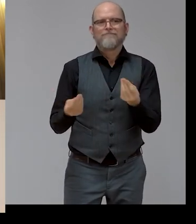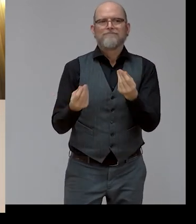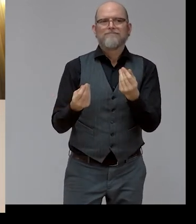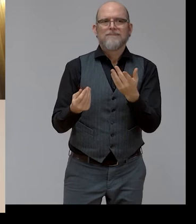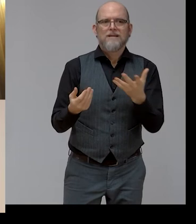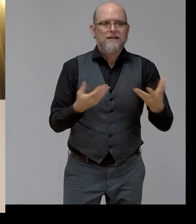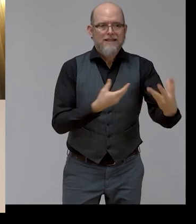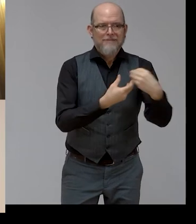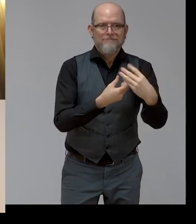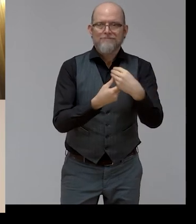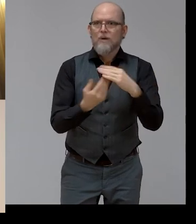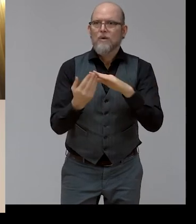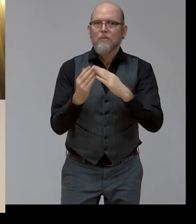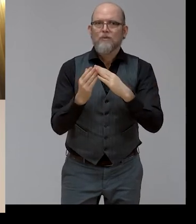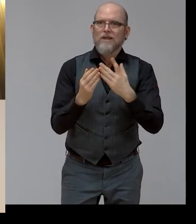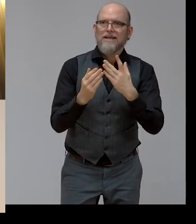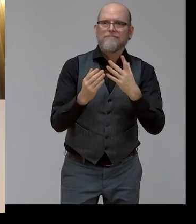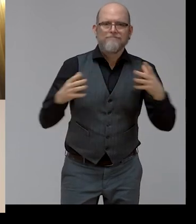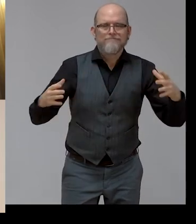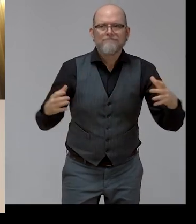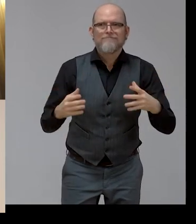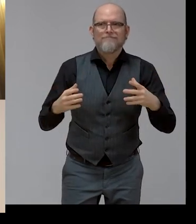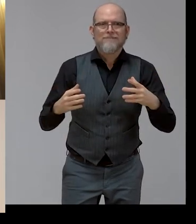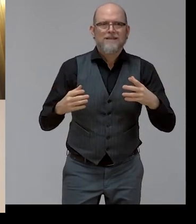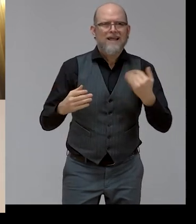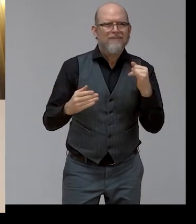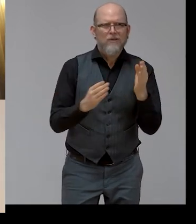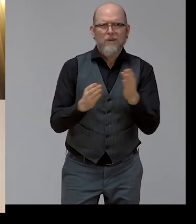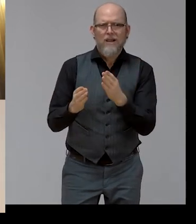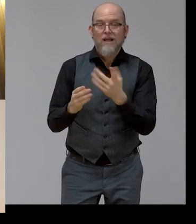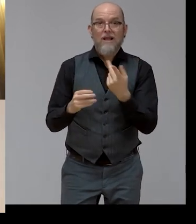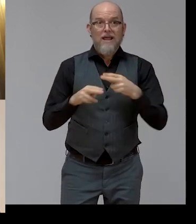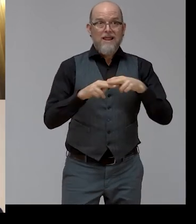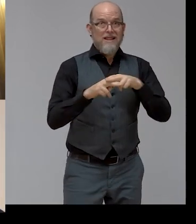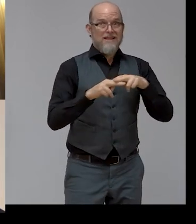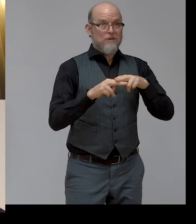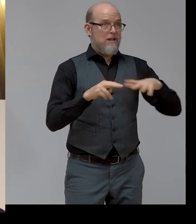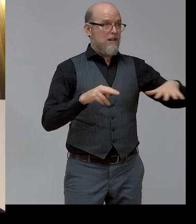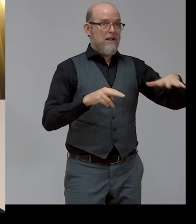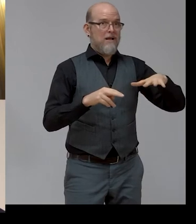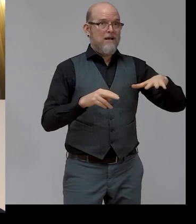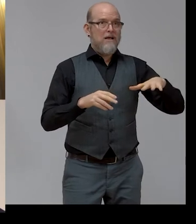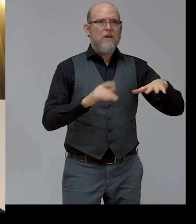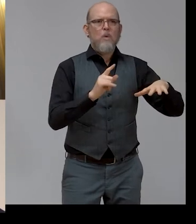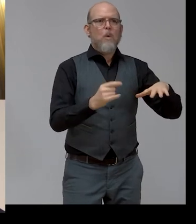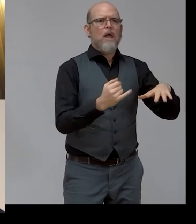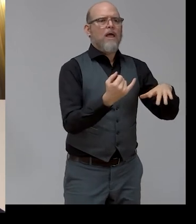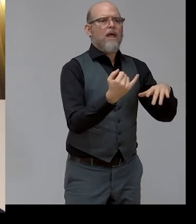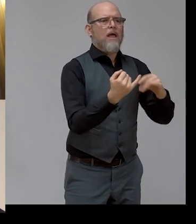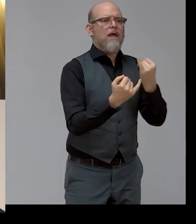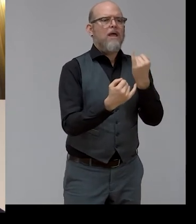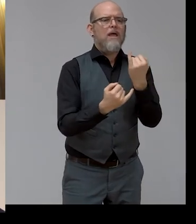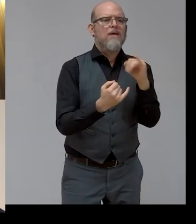and so forth. So it's not just an individual right that's at stake. I it's a lot more,